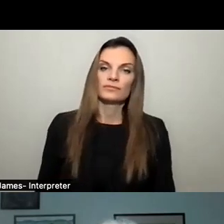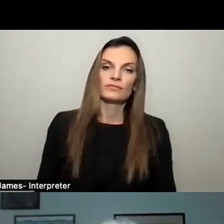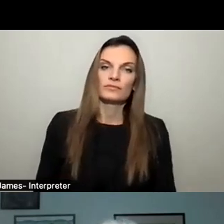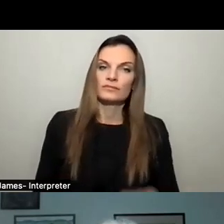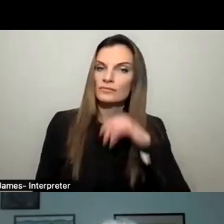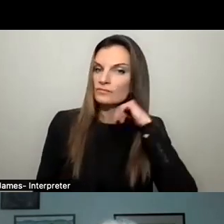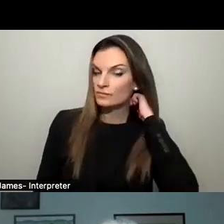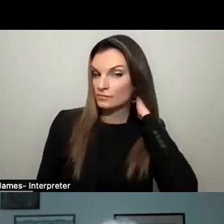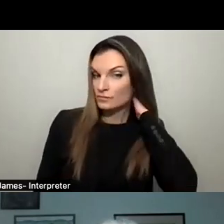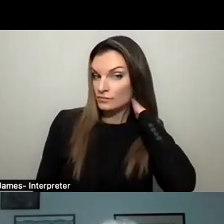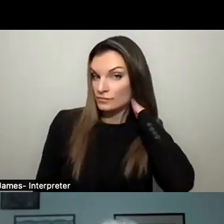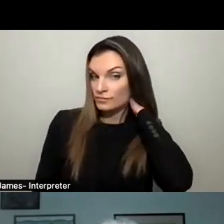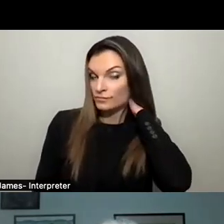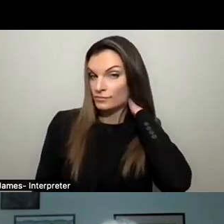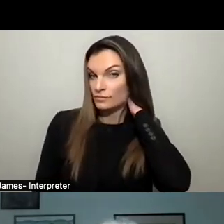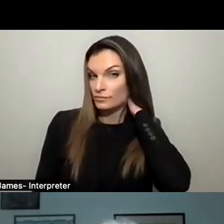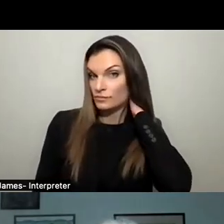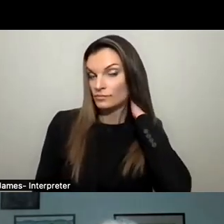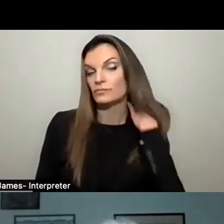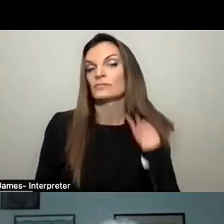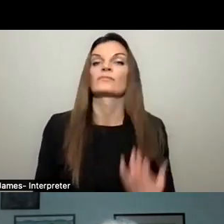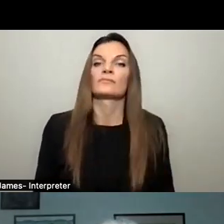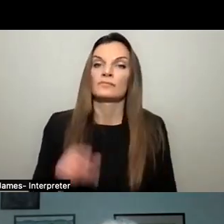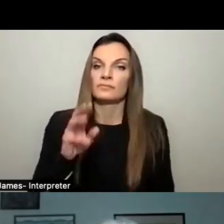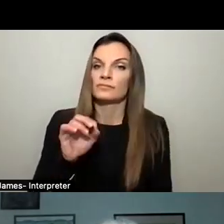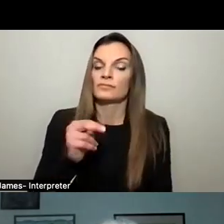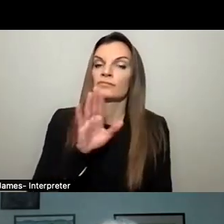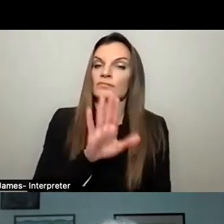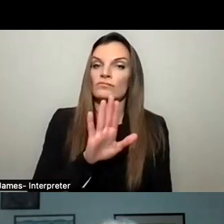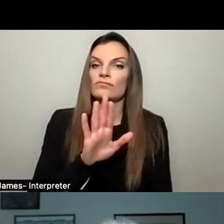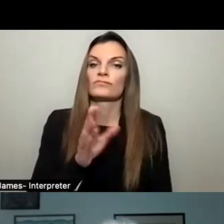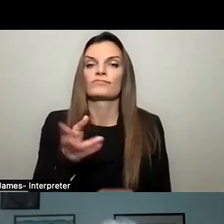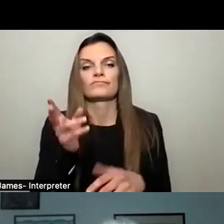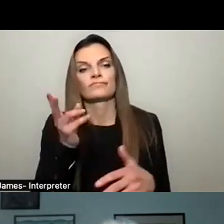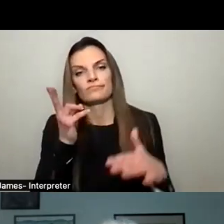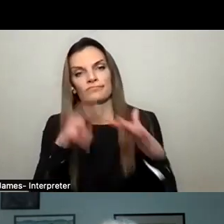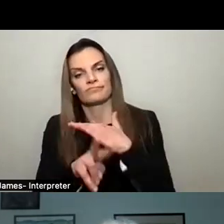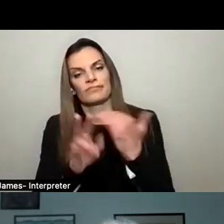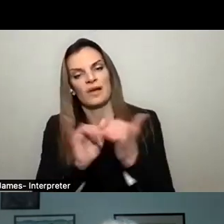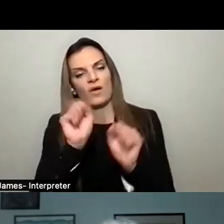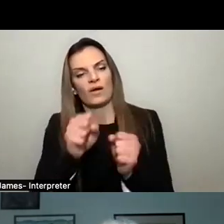Martin, what opportunities do you see to create more affordable housing in the